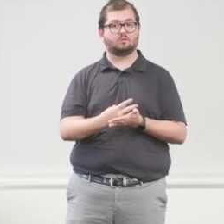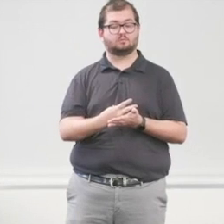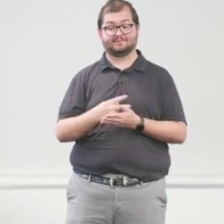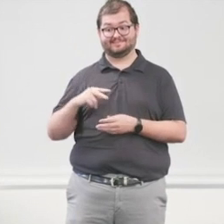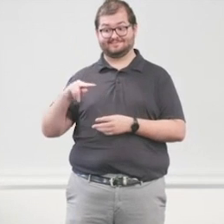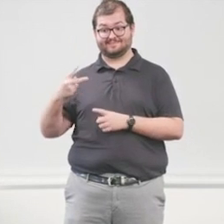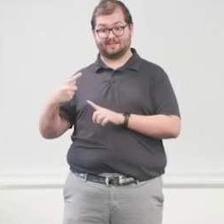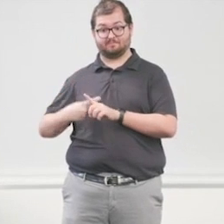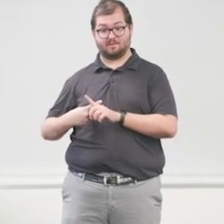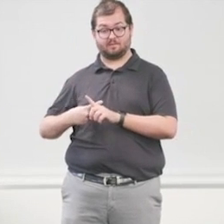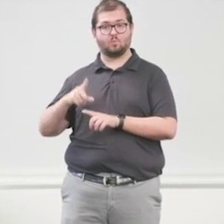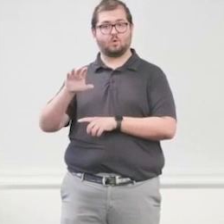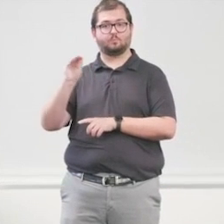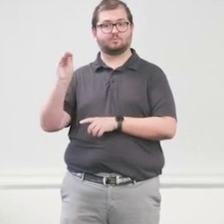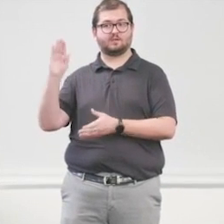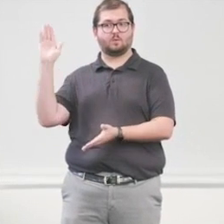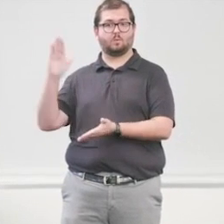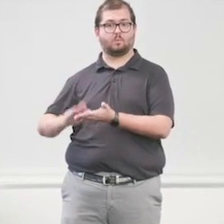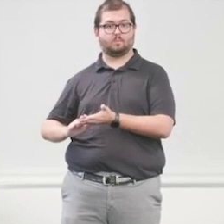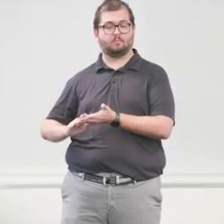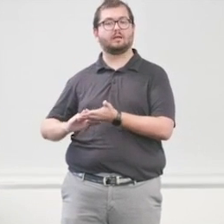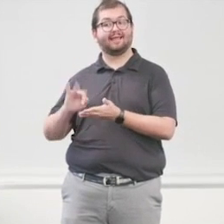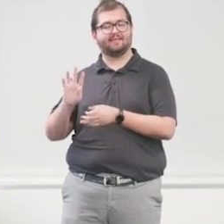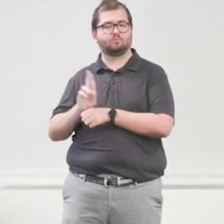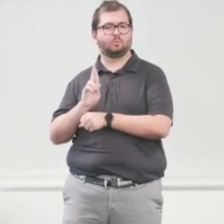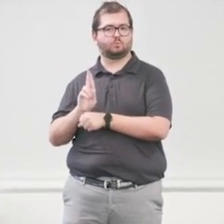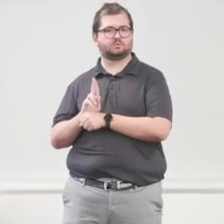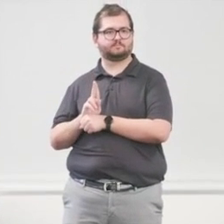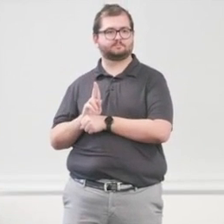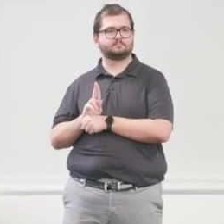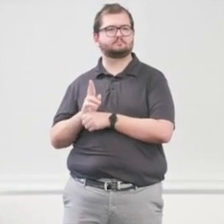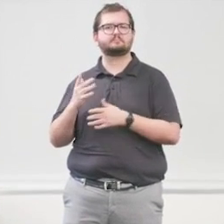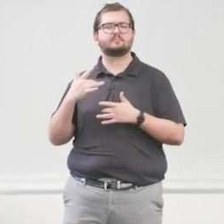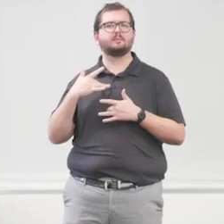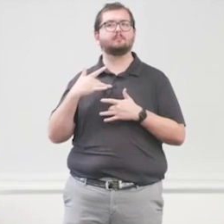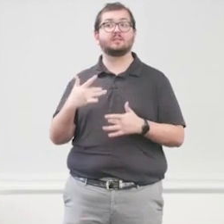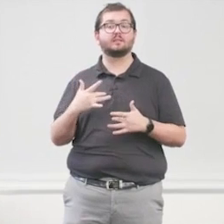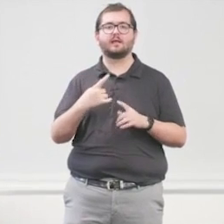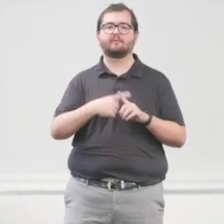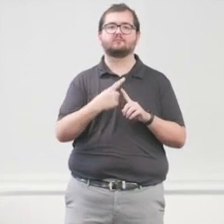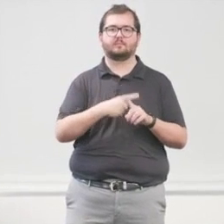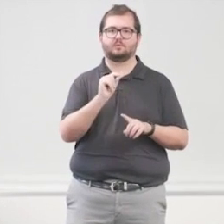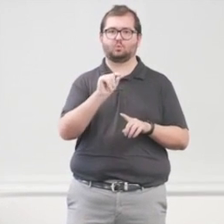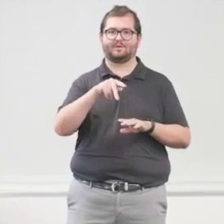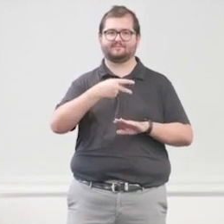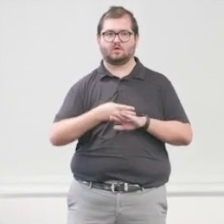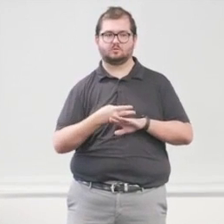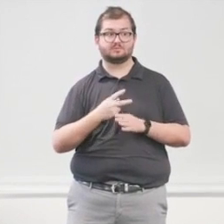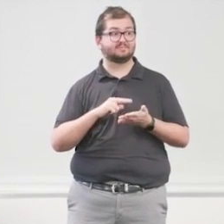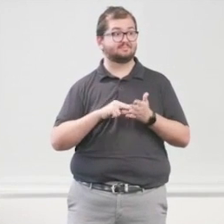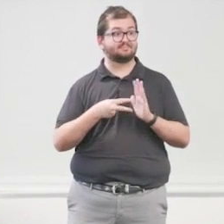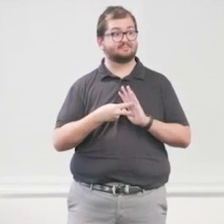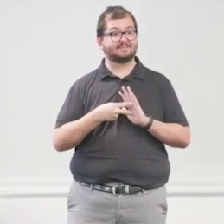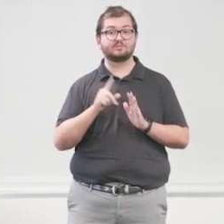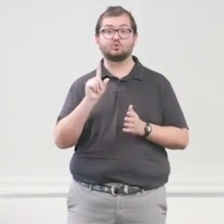we lowered it by 100% on the shift we were using it on. We normally have 20 falls a month. That's 20 calls the fire